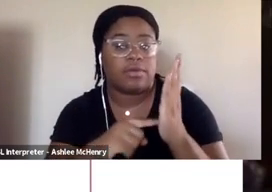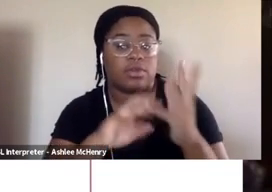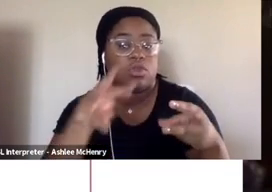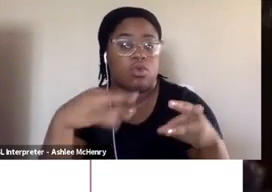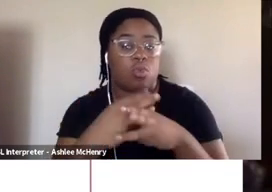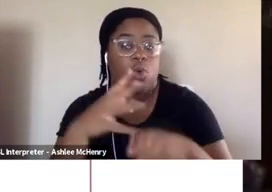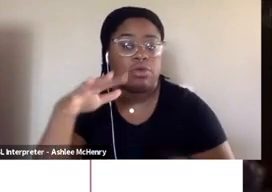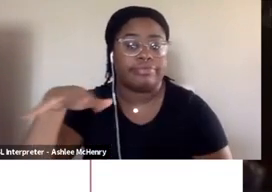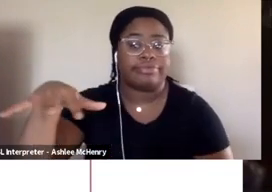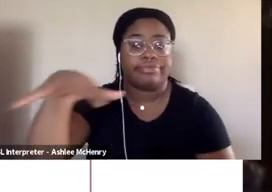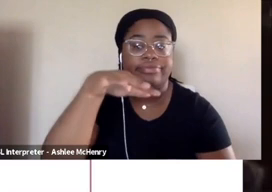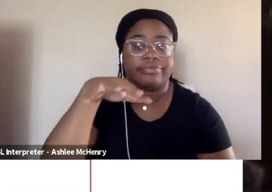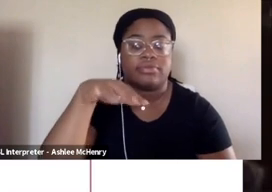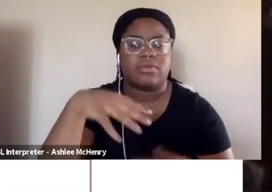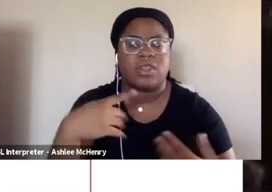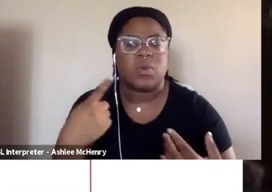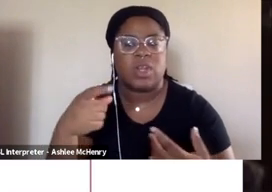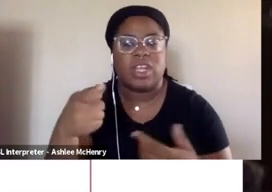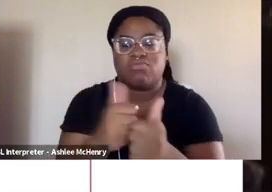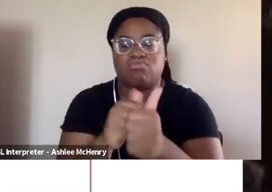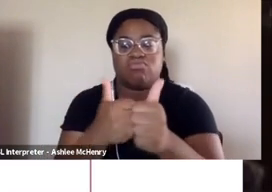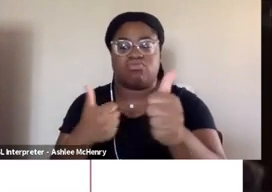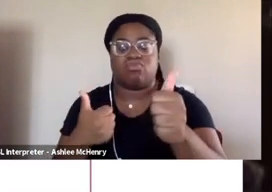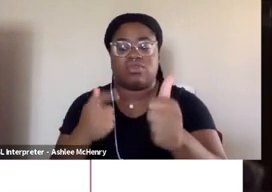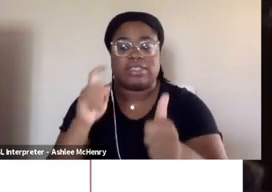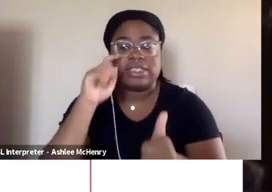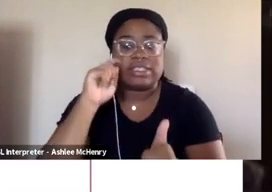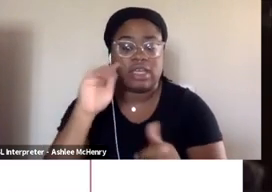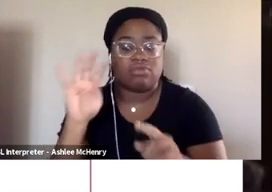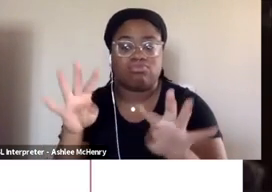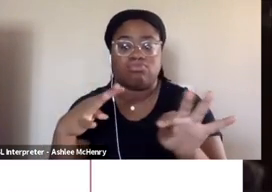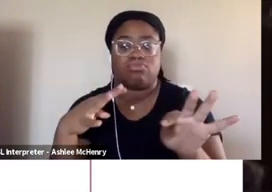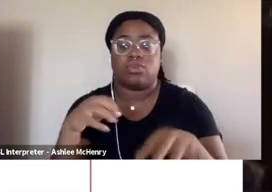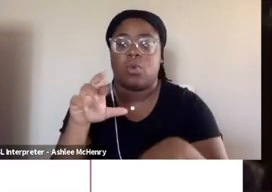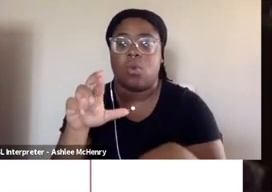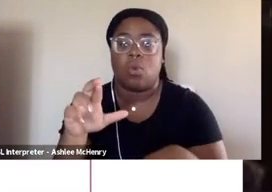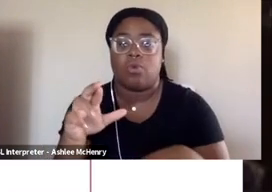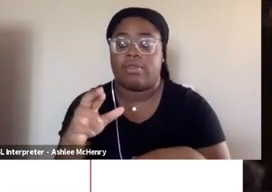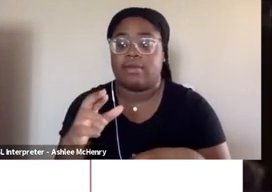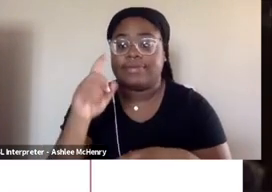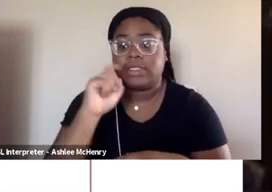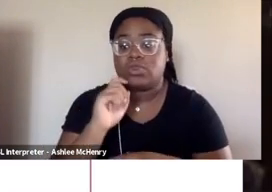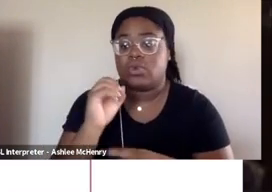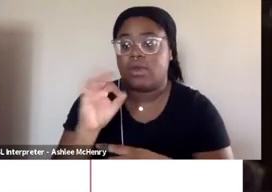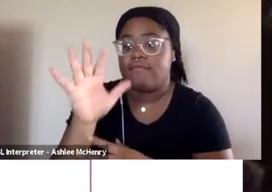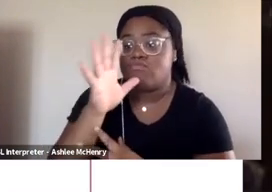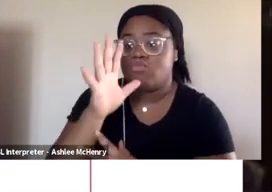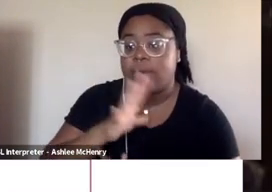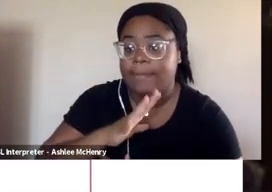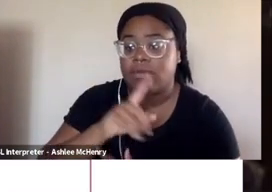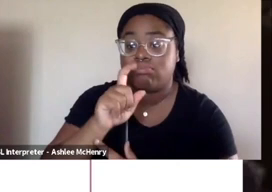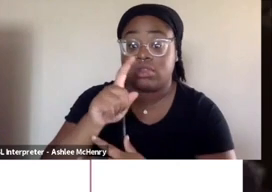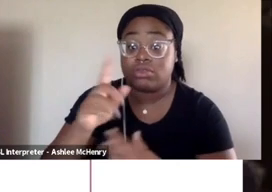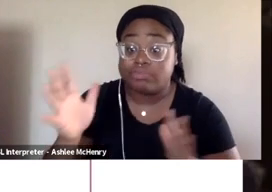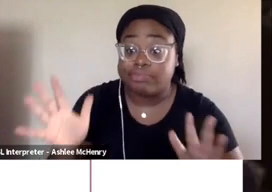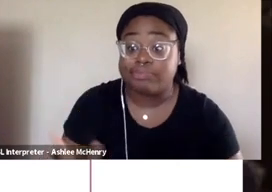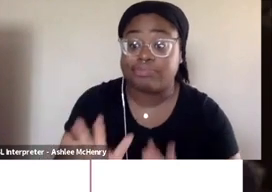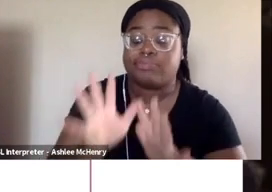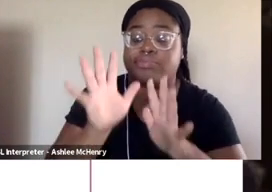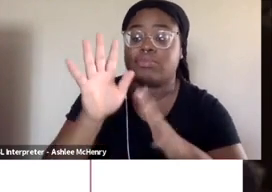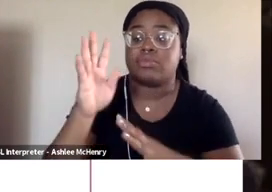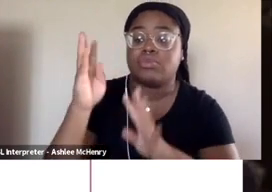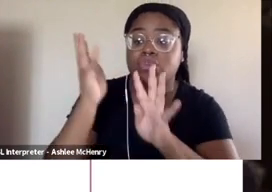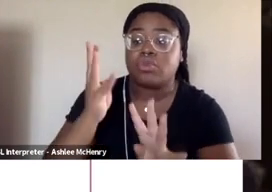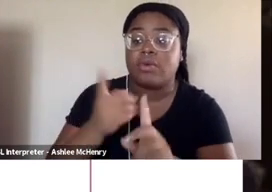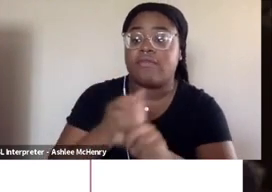us. We need to avoid the sexualization and objectification of women. We need to boost and promote streamers from marginalized